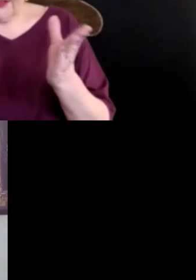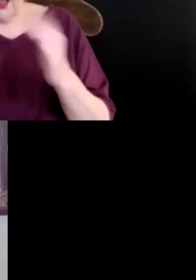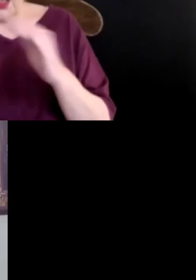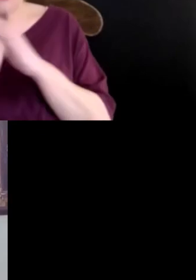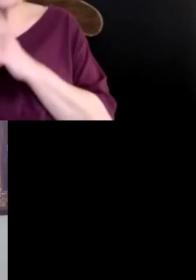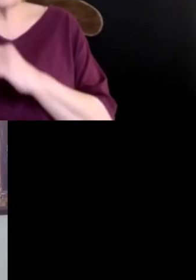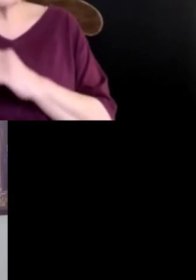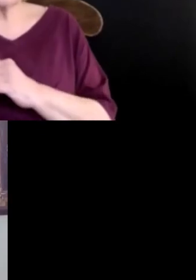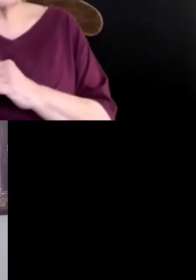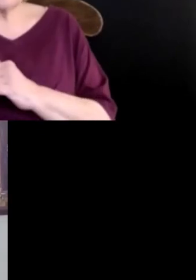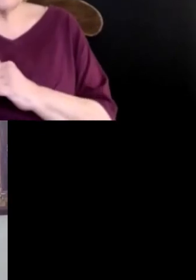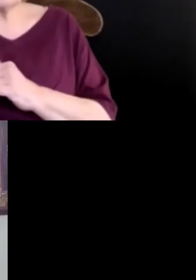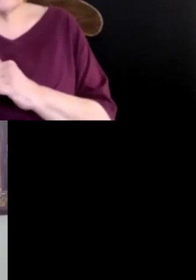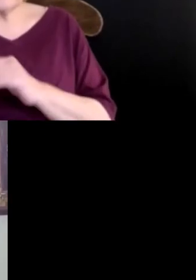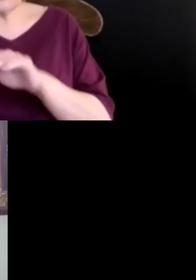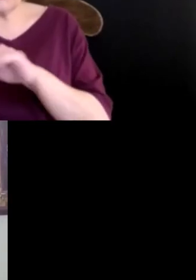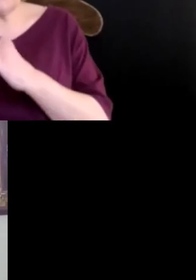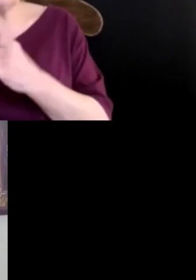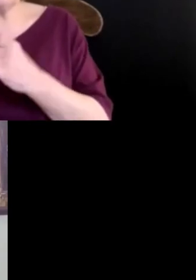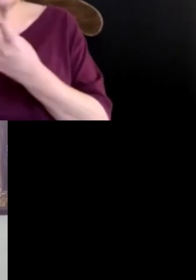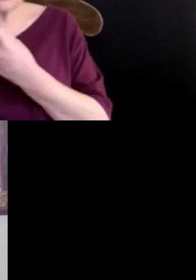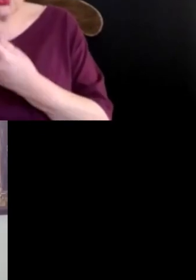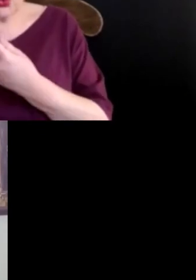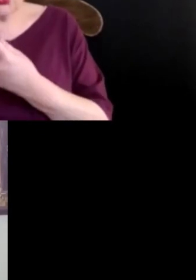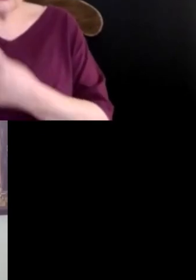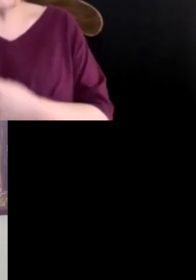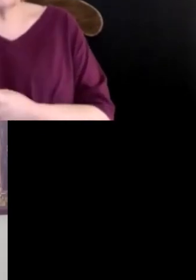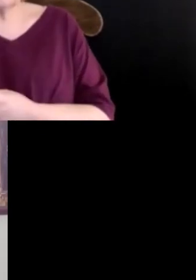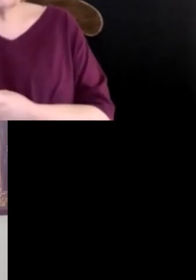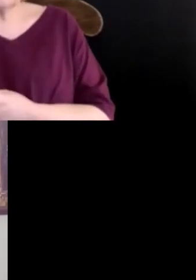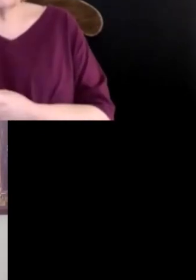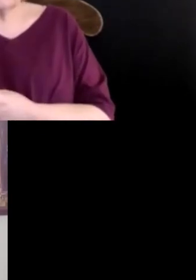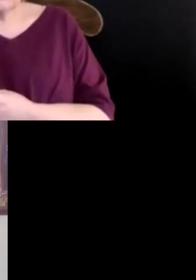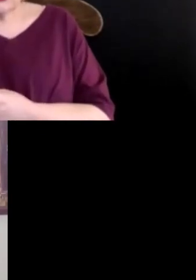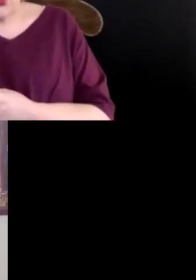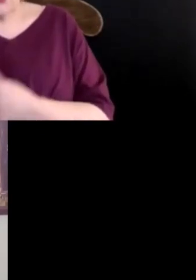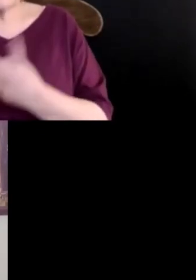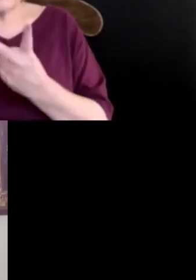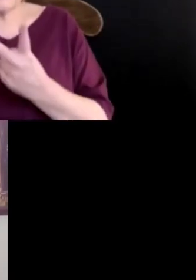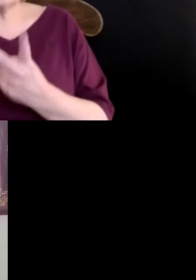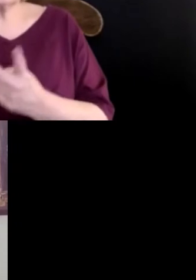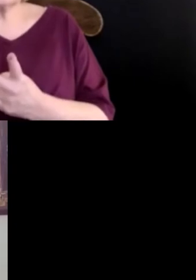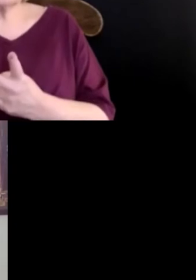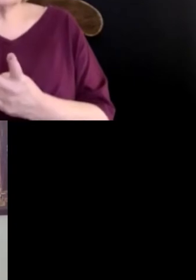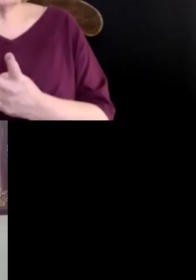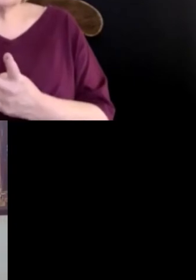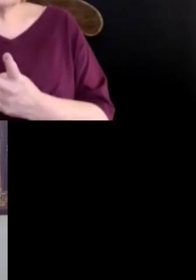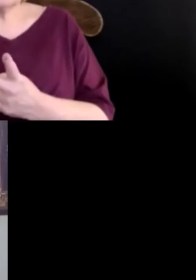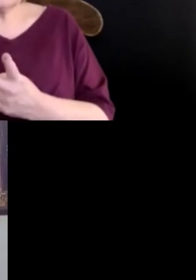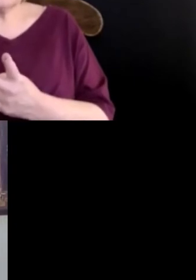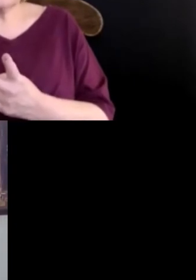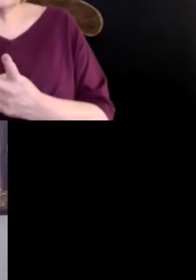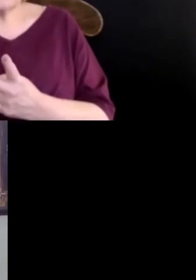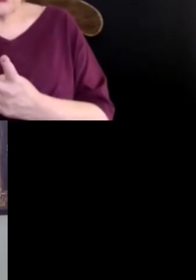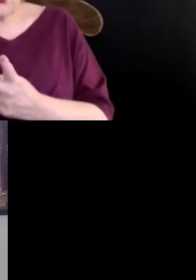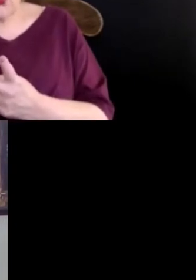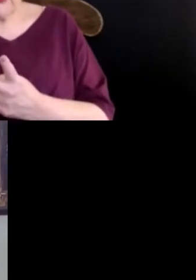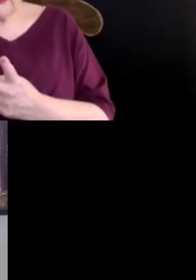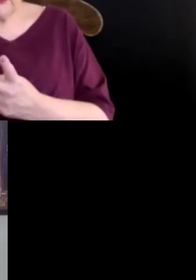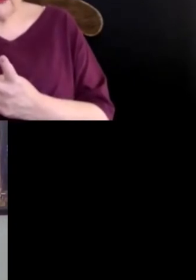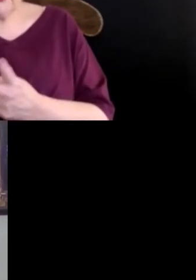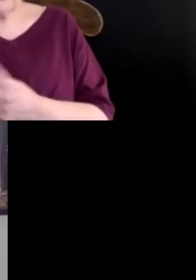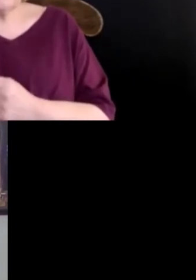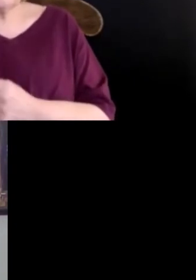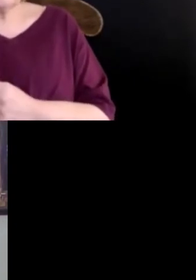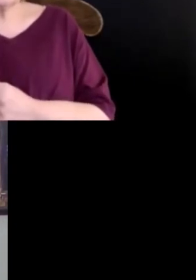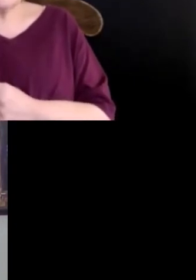are limited to dogs, and in some cases, miniature horses. The ADA does not protect the